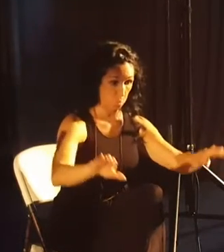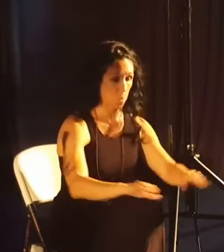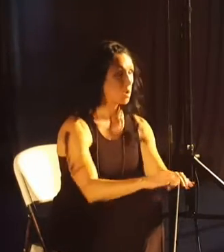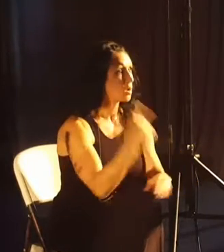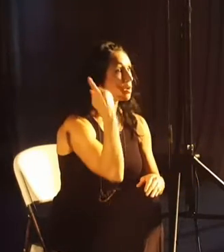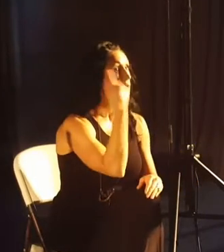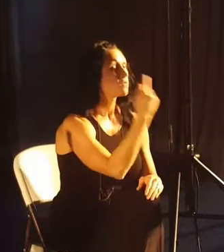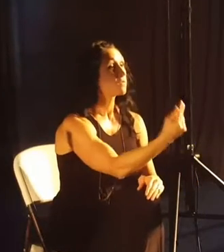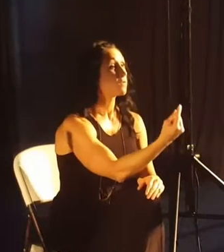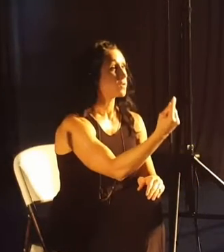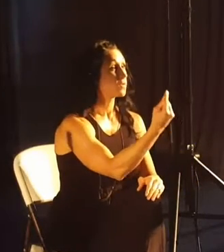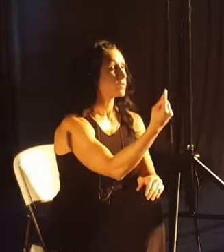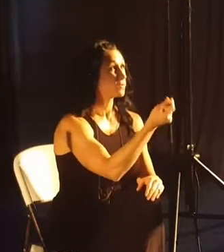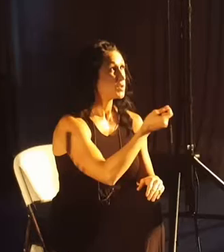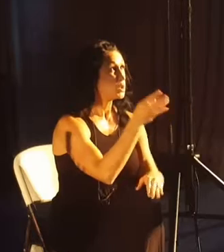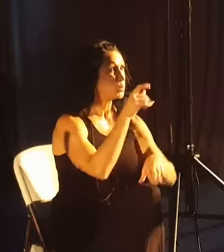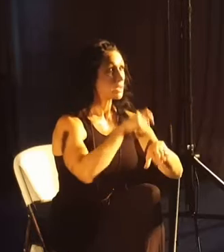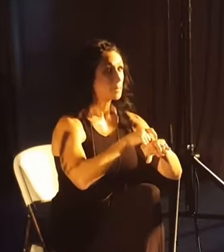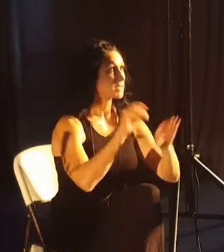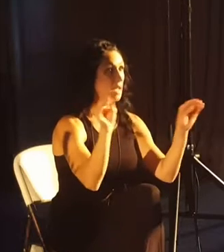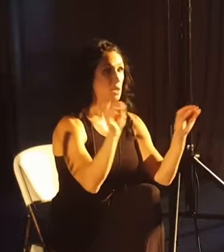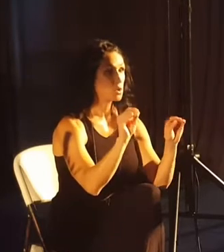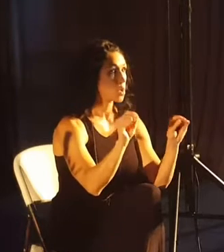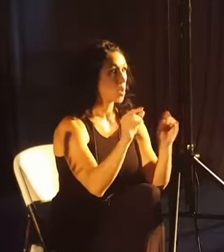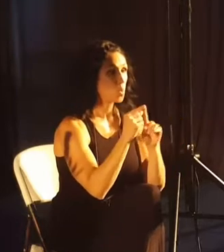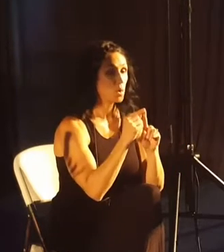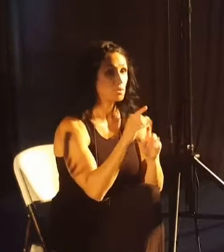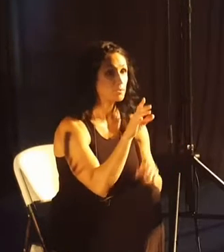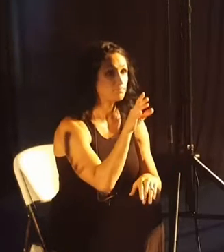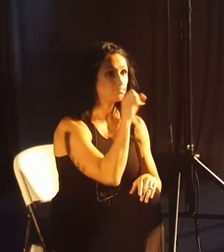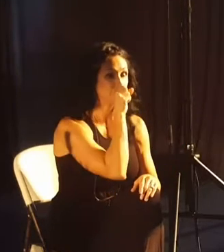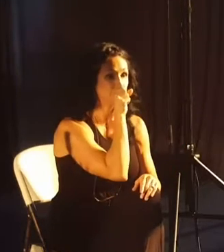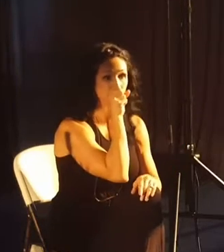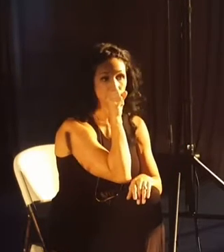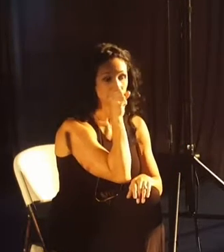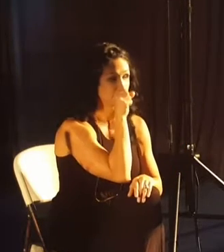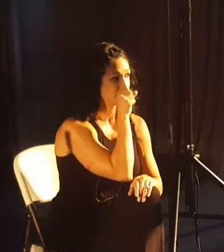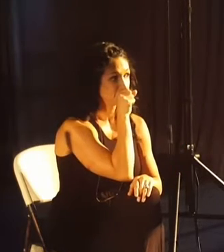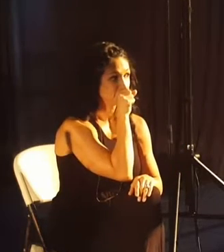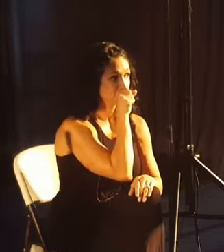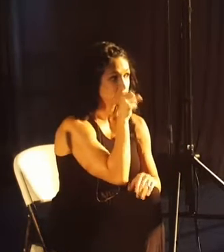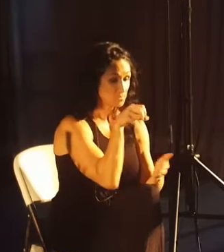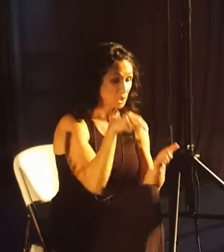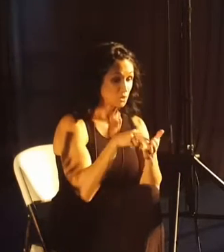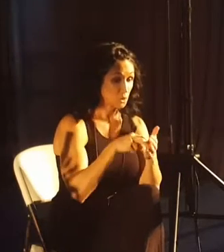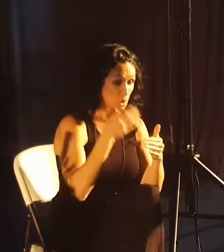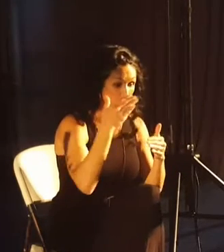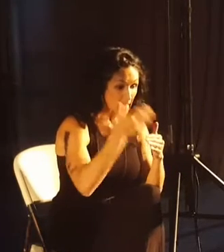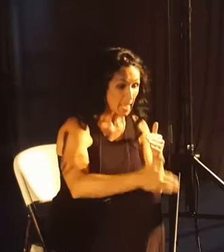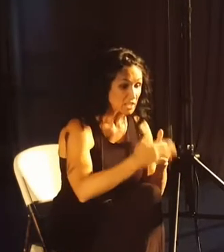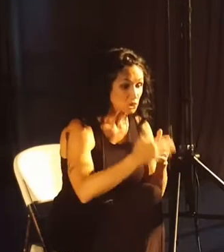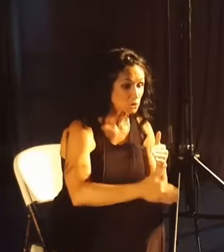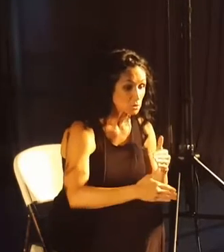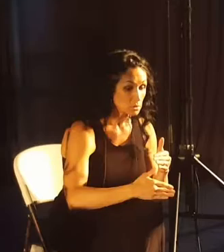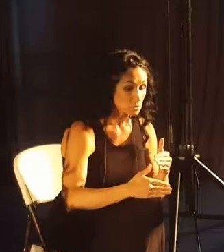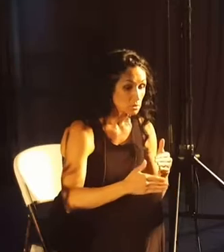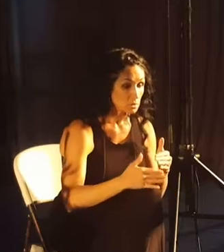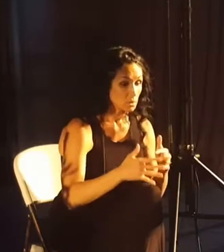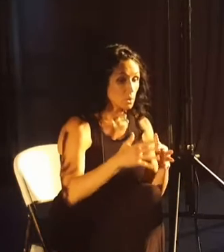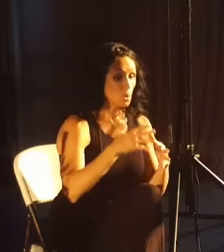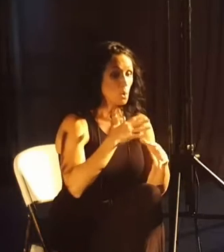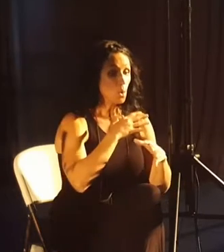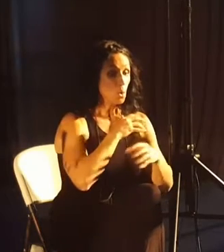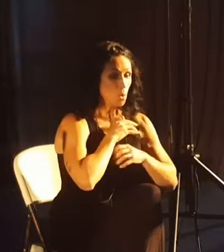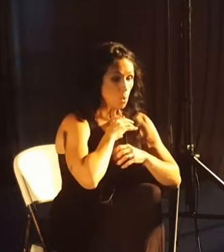very few times in my life, I had no words. Believe it or not, I stood on the edge of the Grand Canyon, and it just took